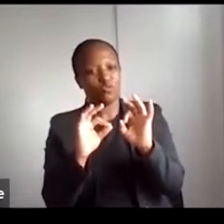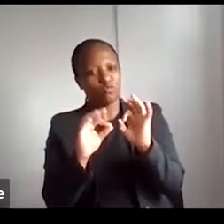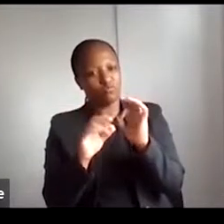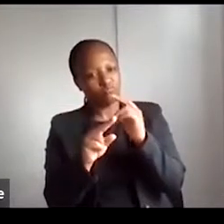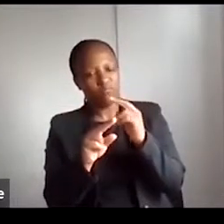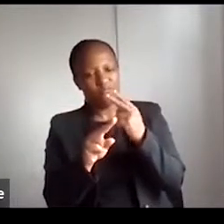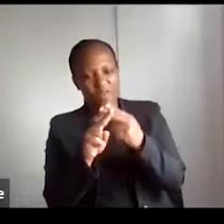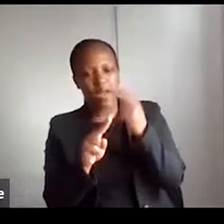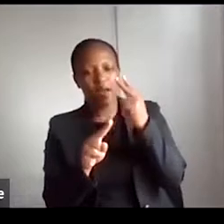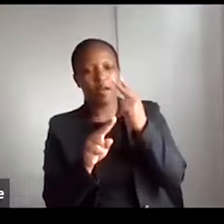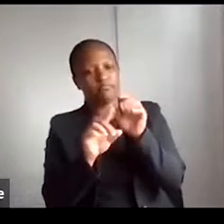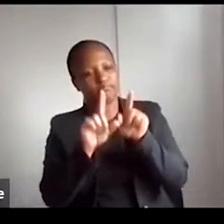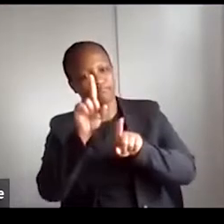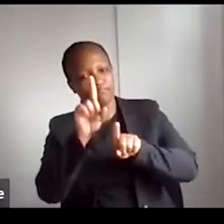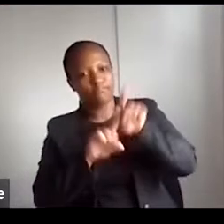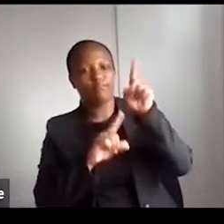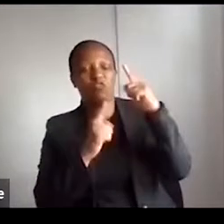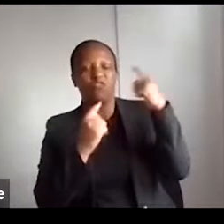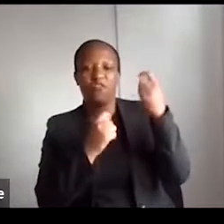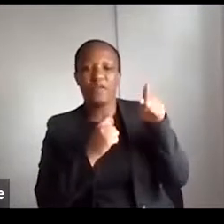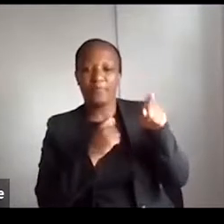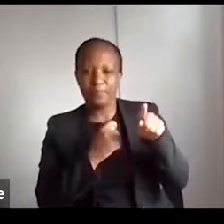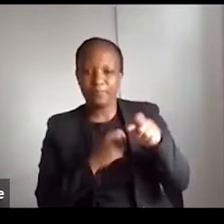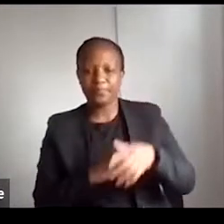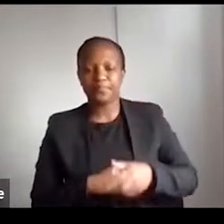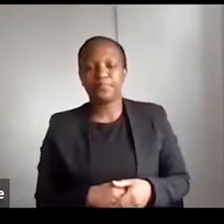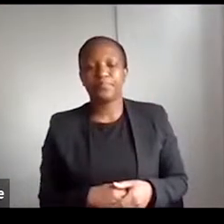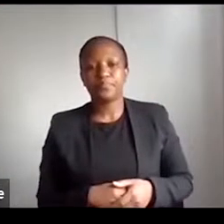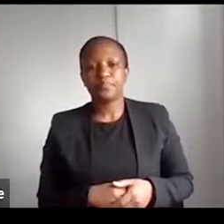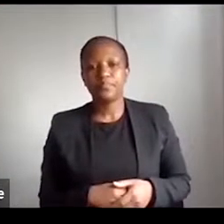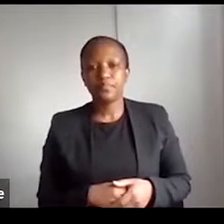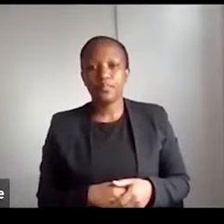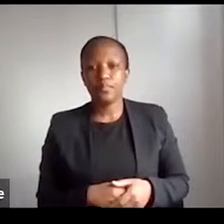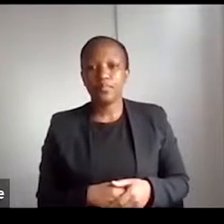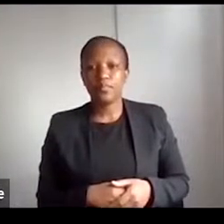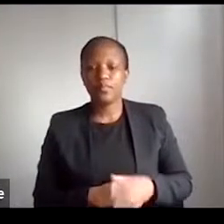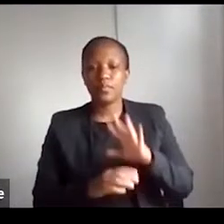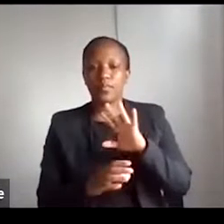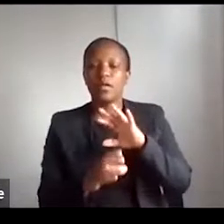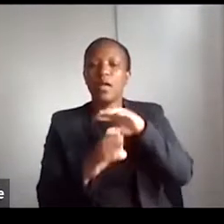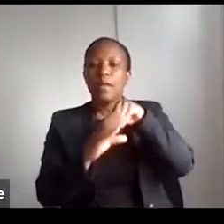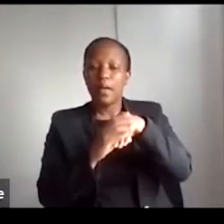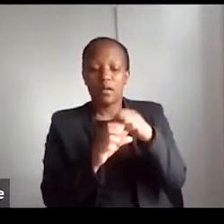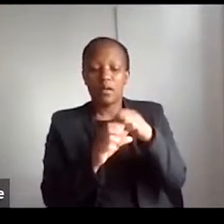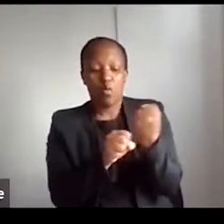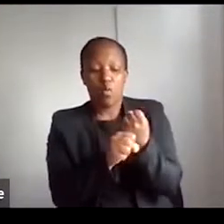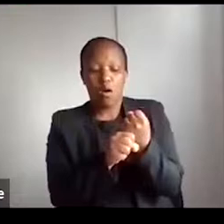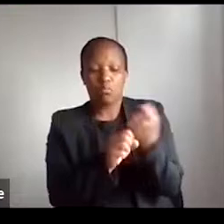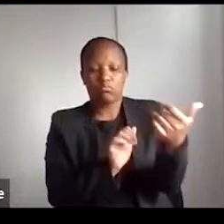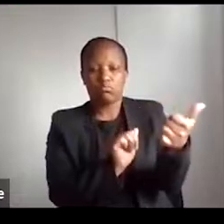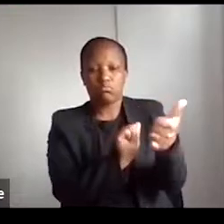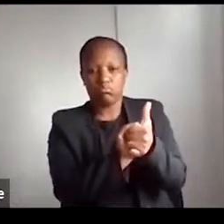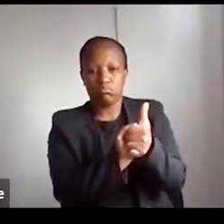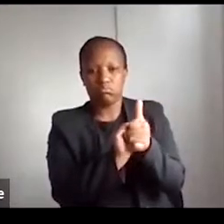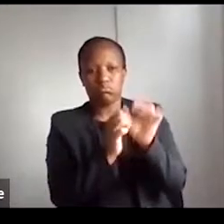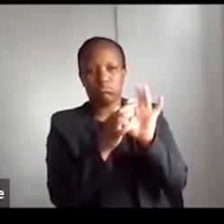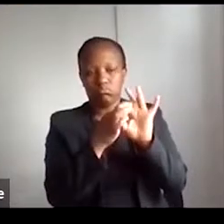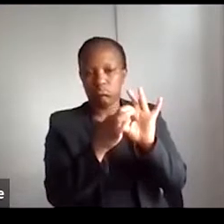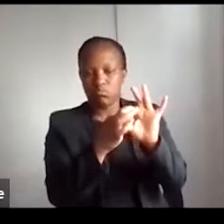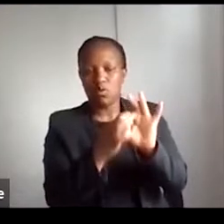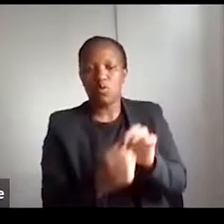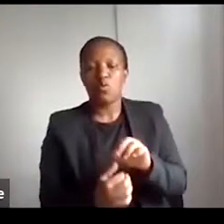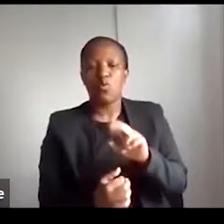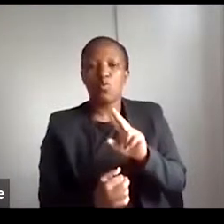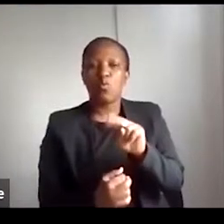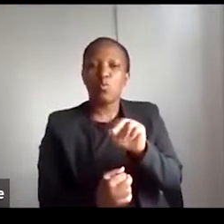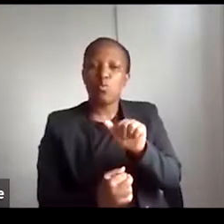You know, part of the mandate of our collaboration with UNAM is